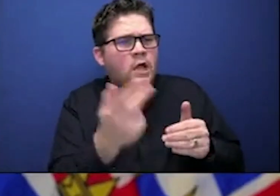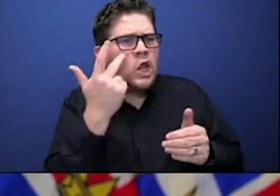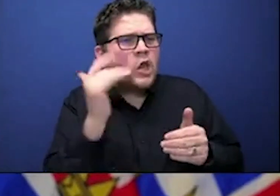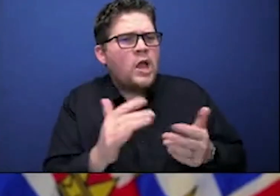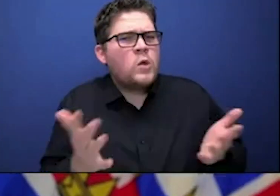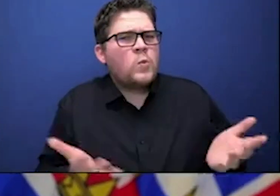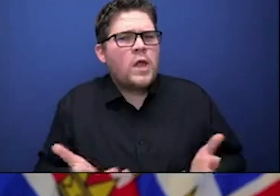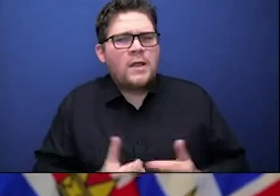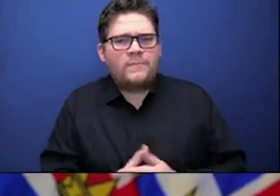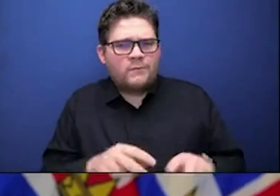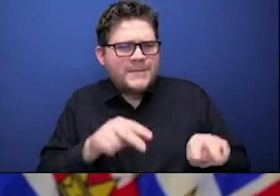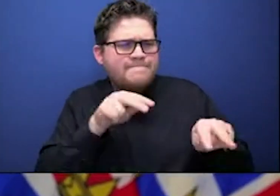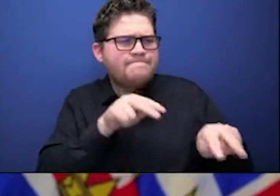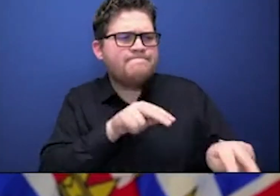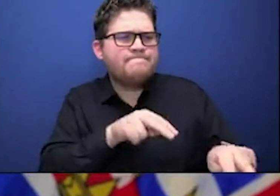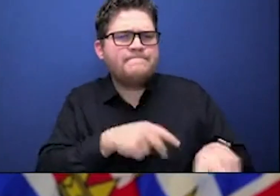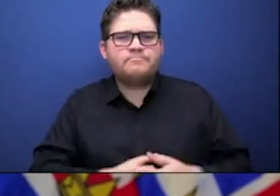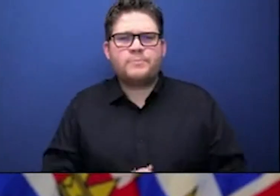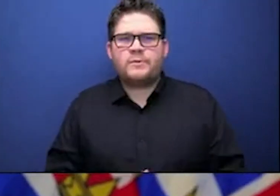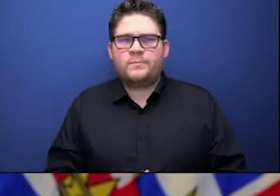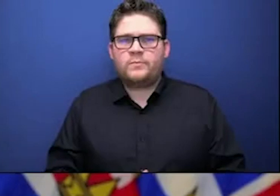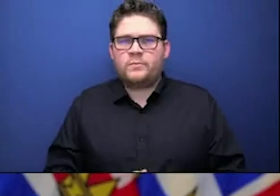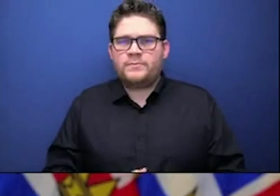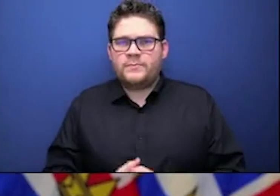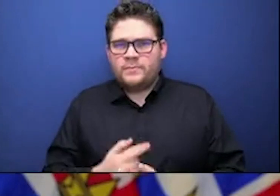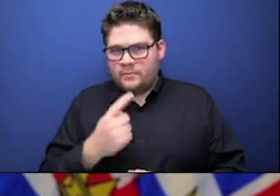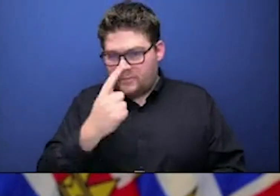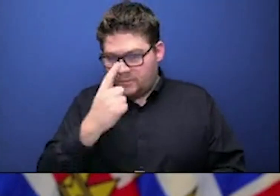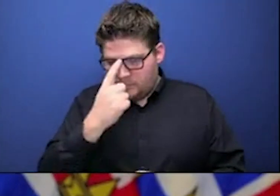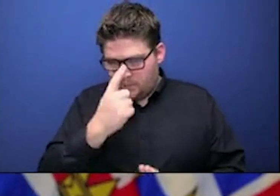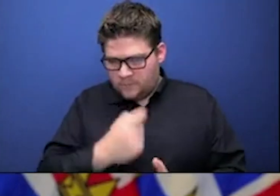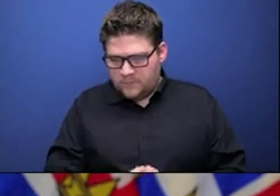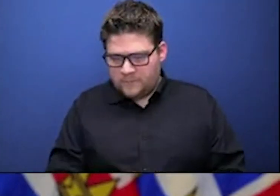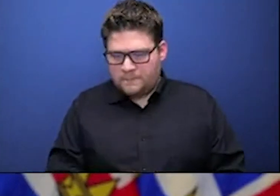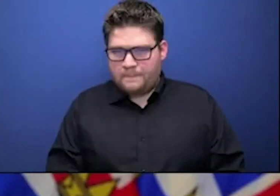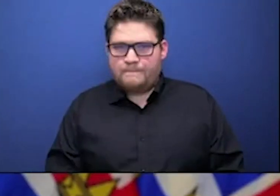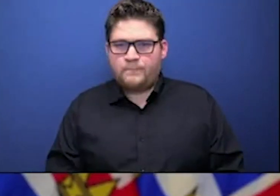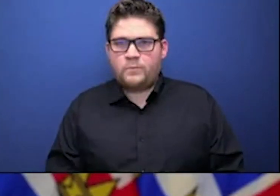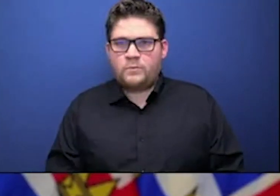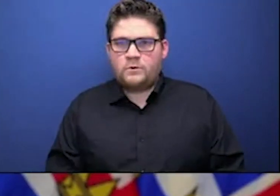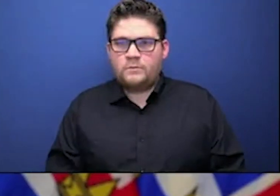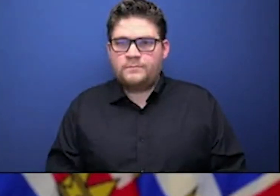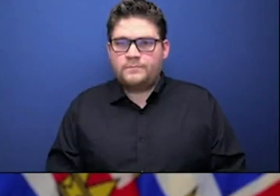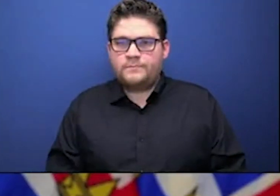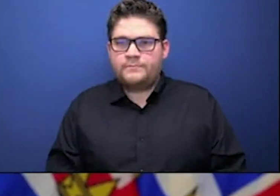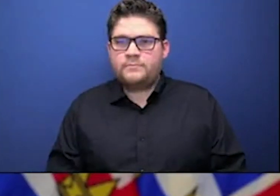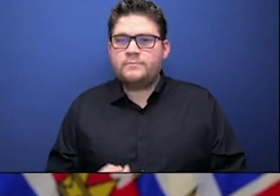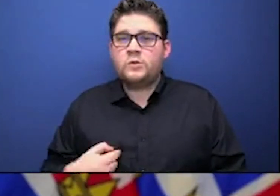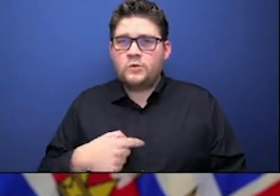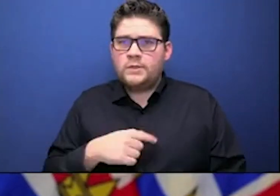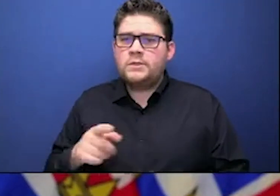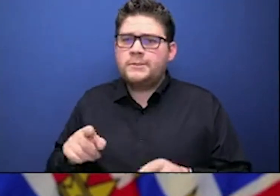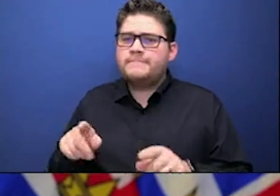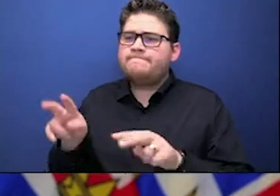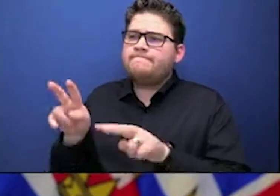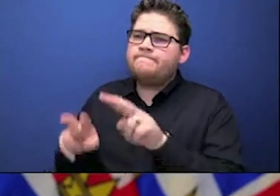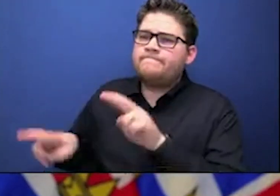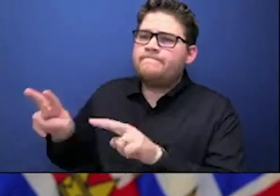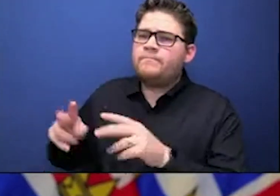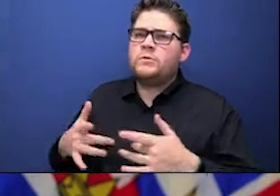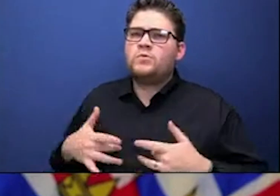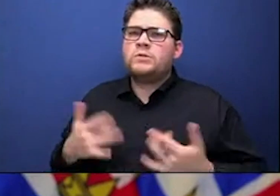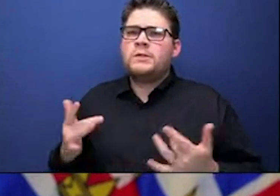I will also say that, you know, we've also been watching what's happening in the UK with the use of the AstraZeneca vaccine.